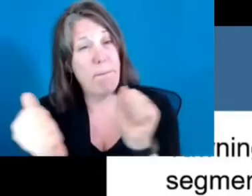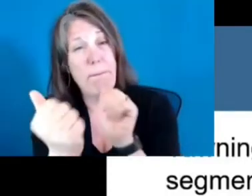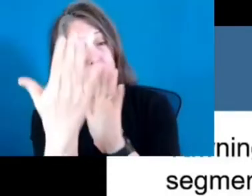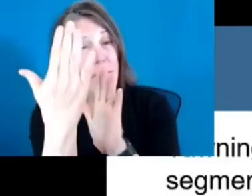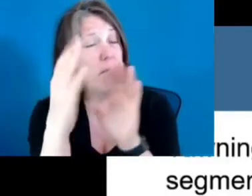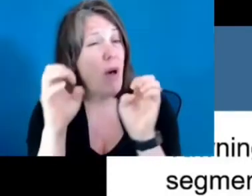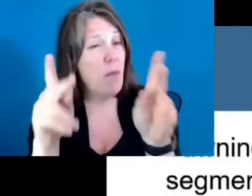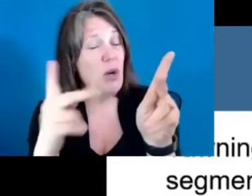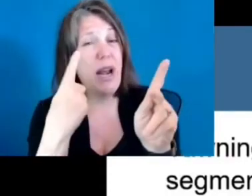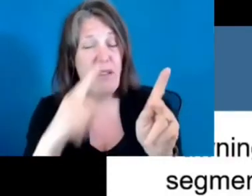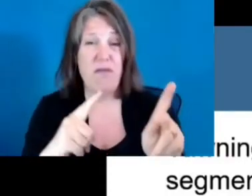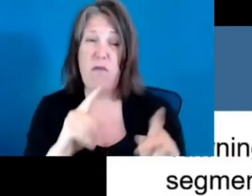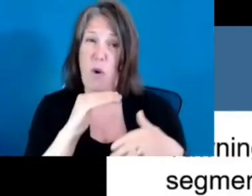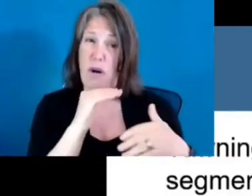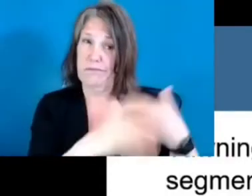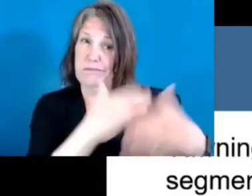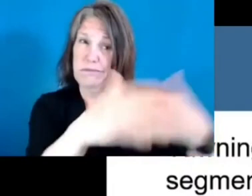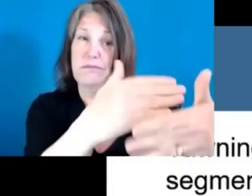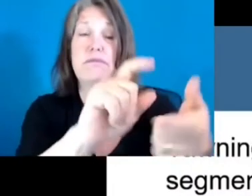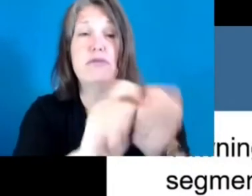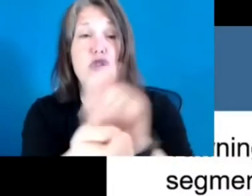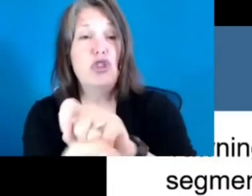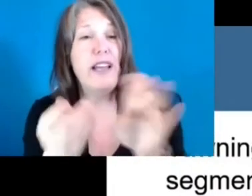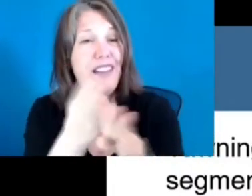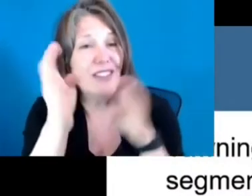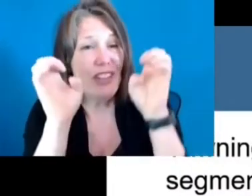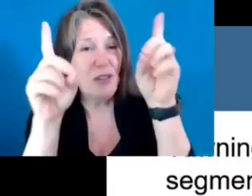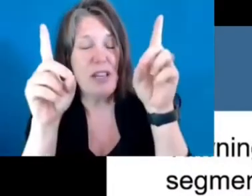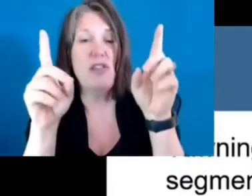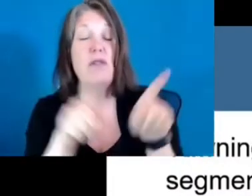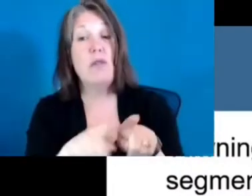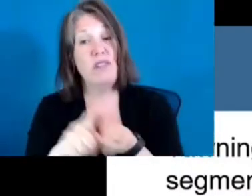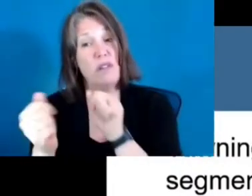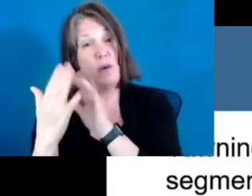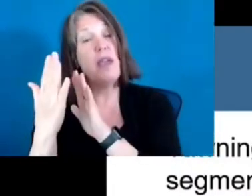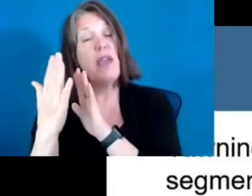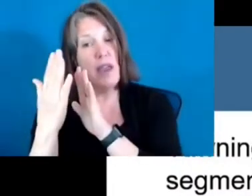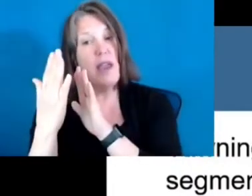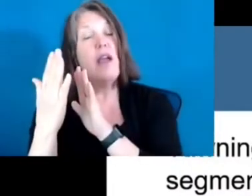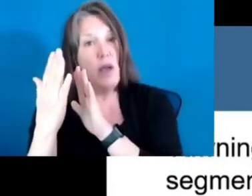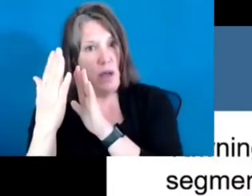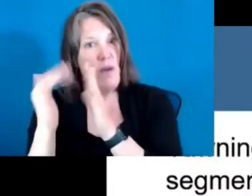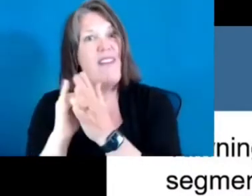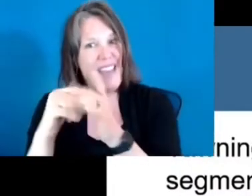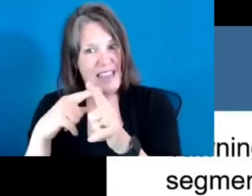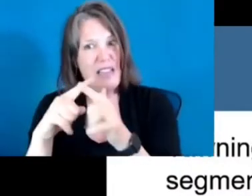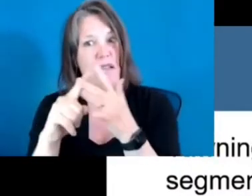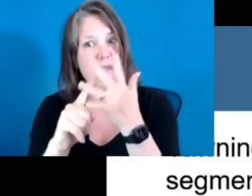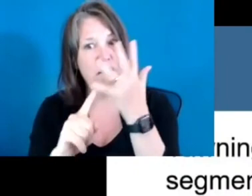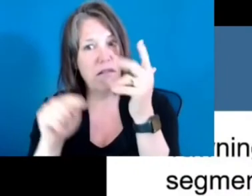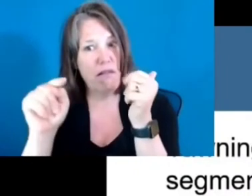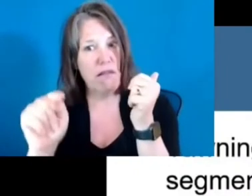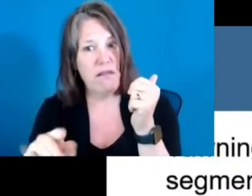of course, face these yawning equity chasms that threaten major segments of society and that